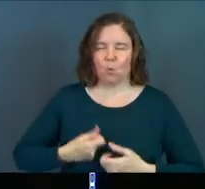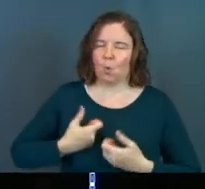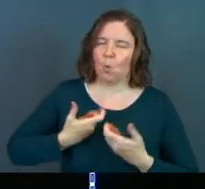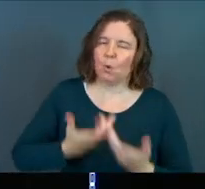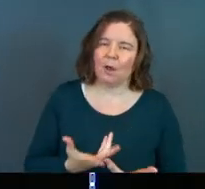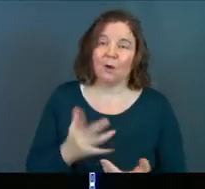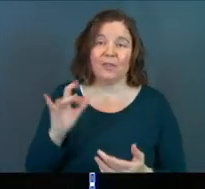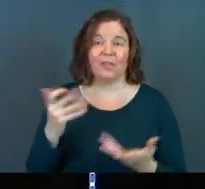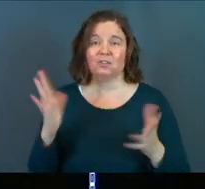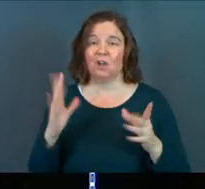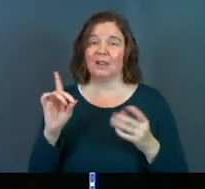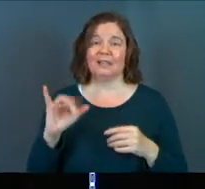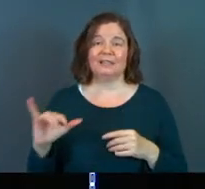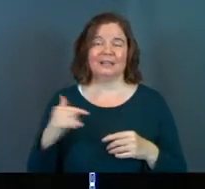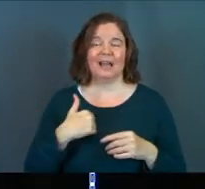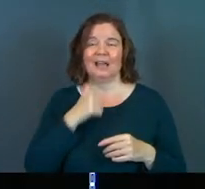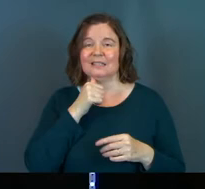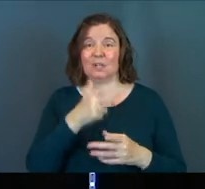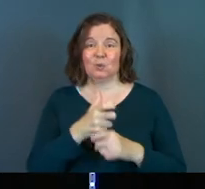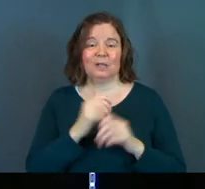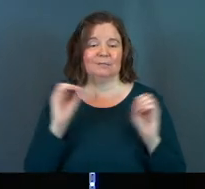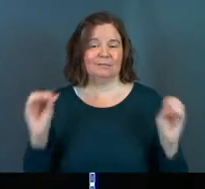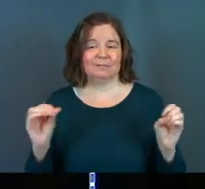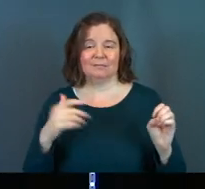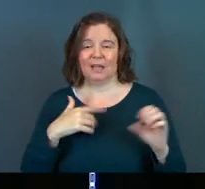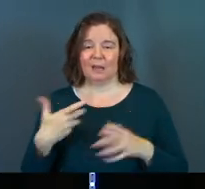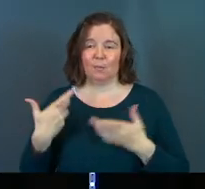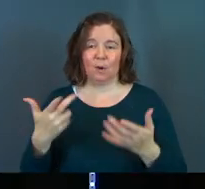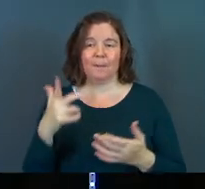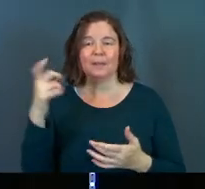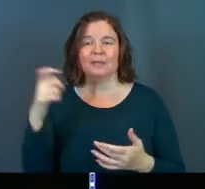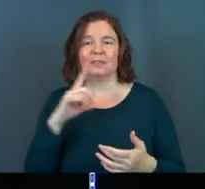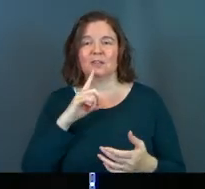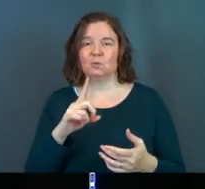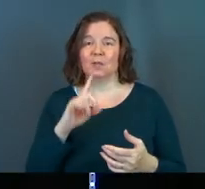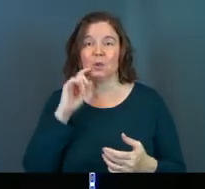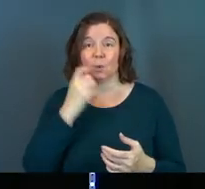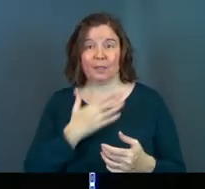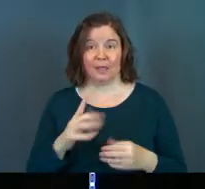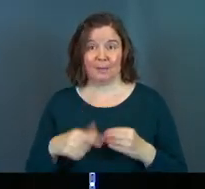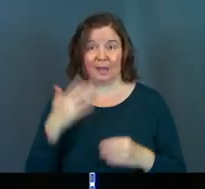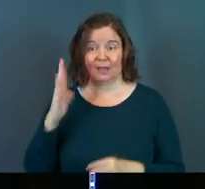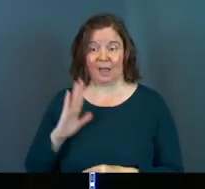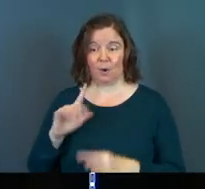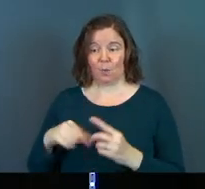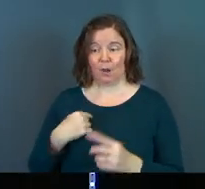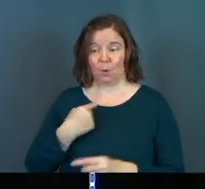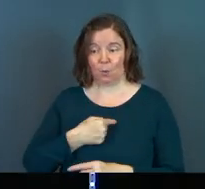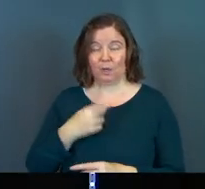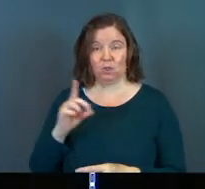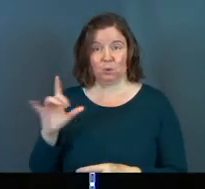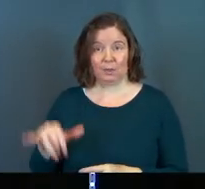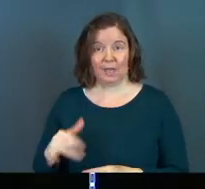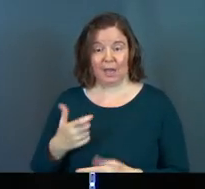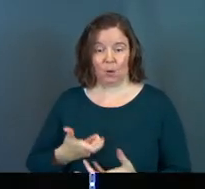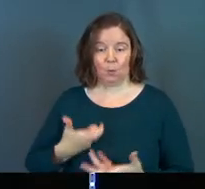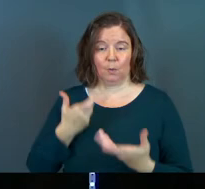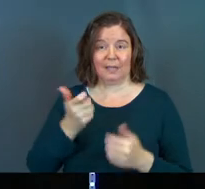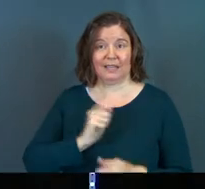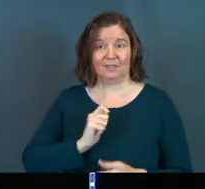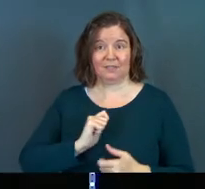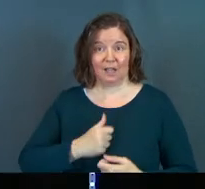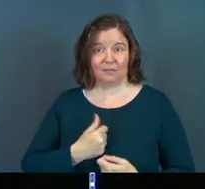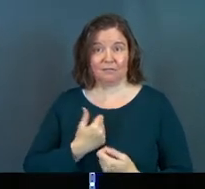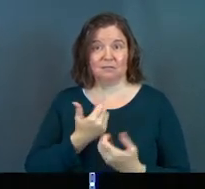out and that's all I did. I didn't, I didn't receive this back. I didn't pour out because there's this really cool thing about God is whenever we do that and we give of